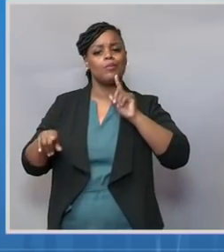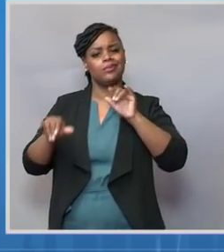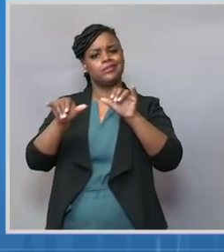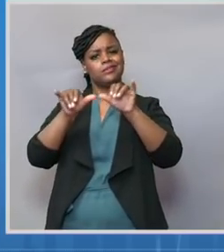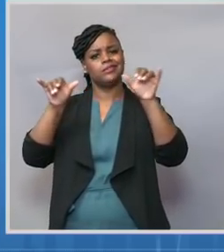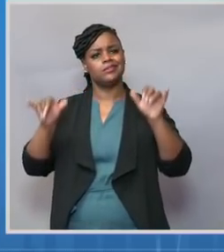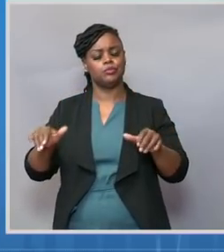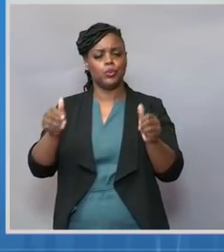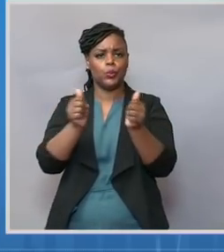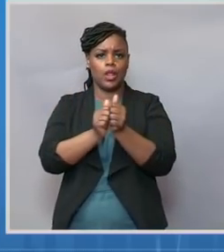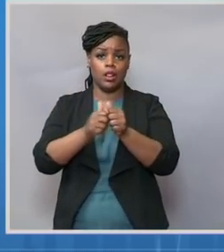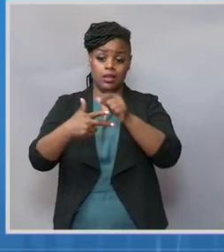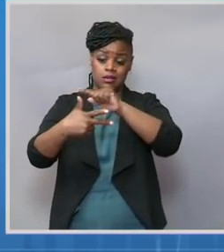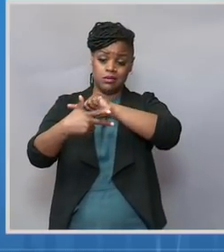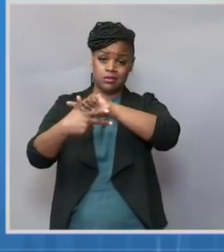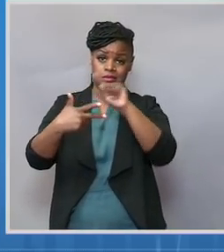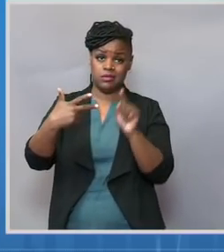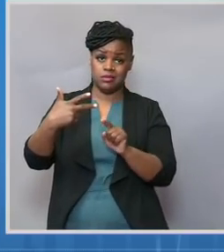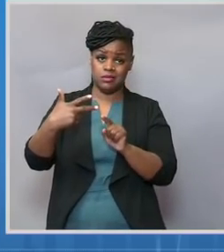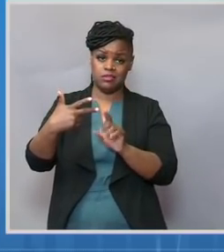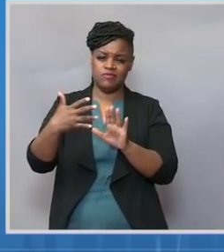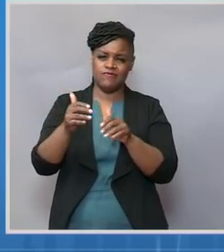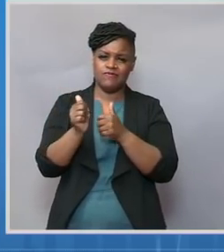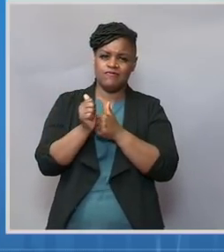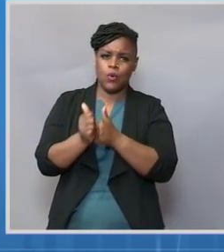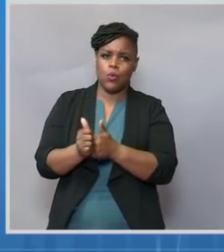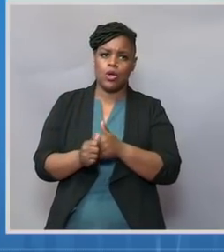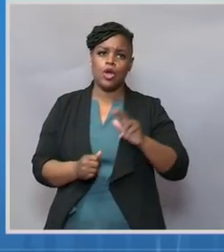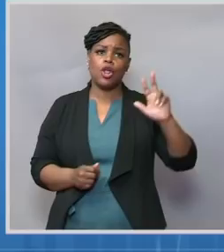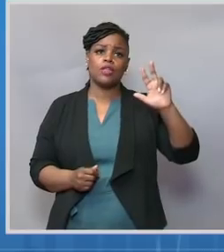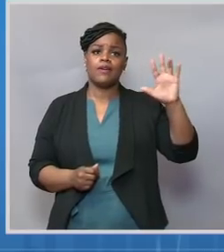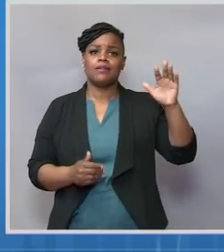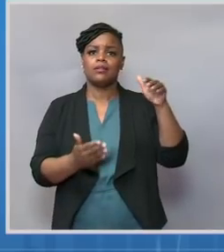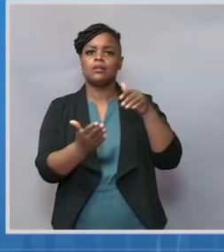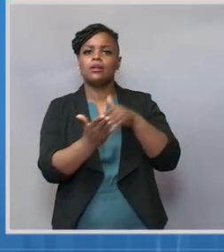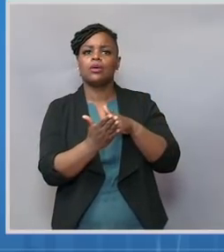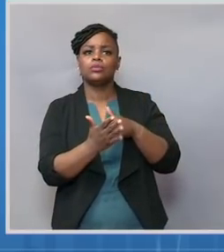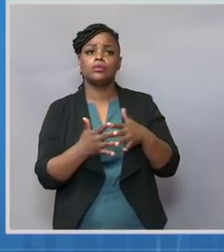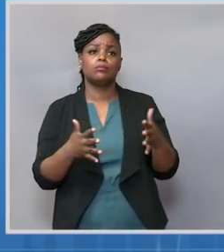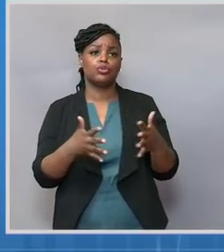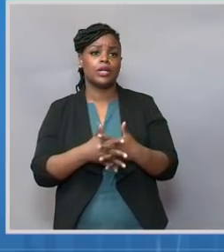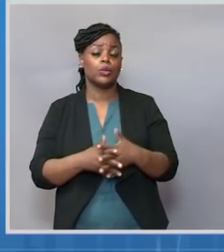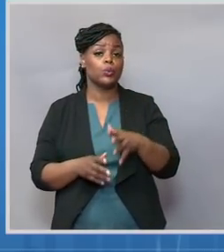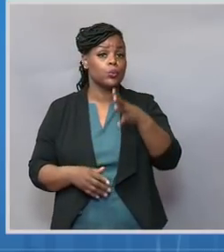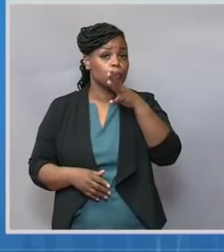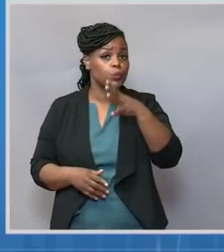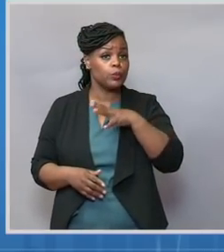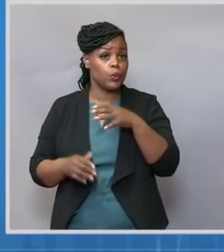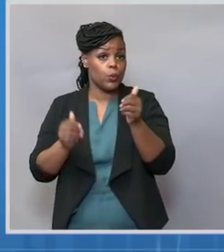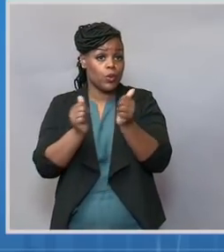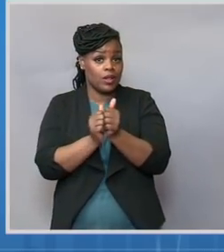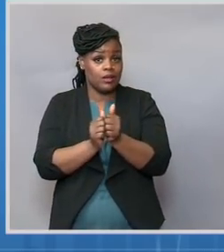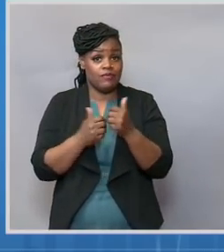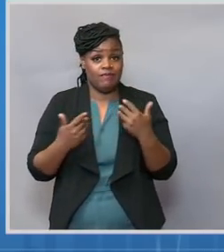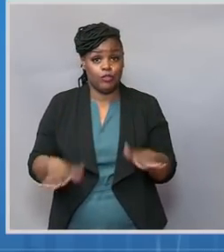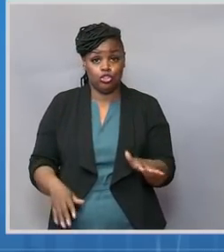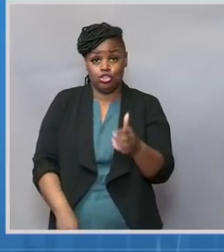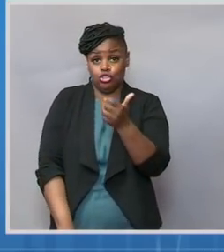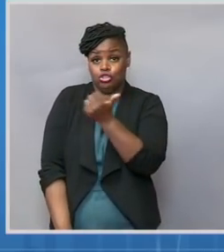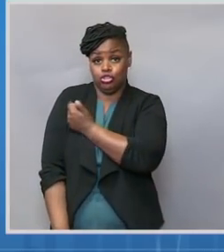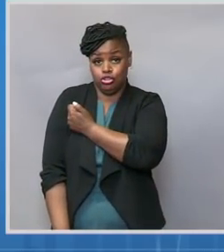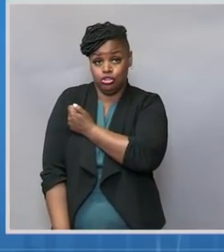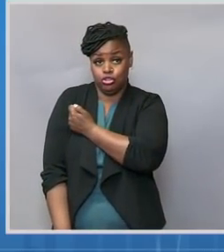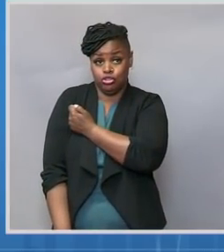follow over 35,000 pregnant people who were vaccinated. Pregnant people experienced the same side effects as others